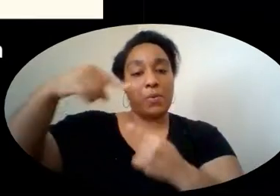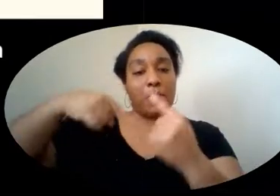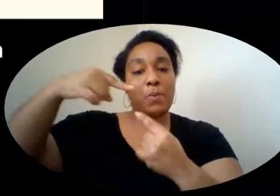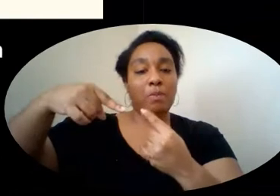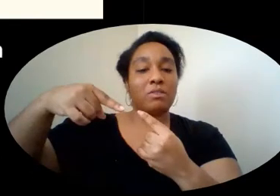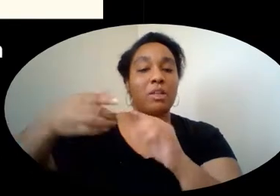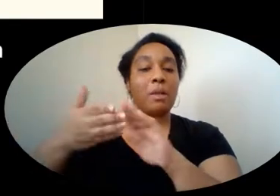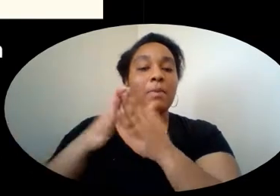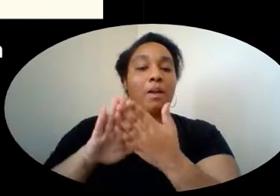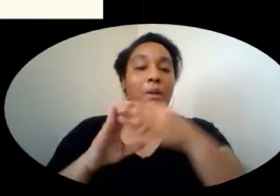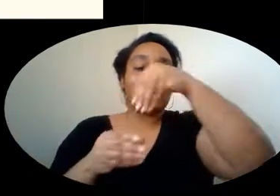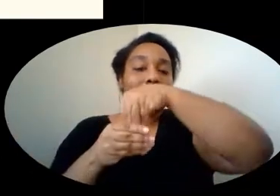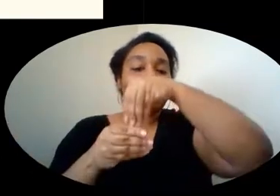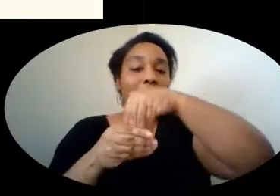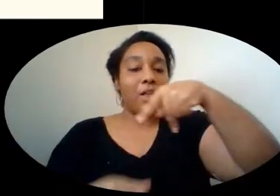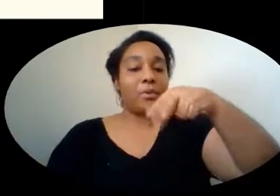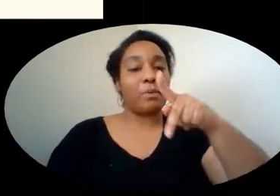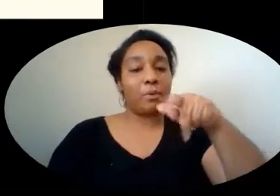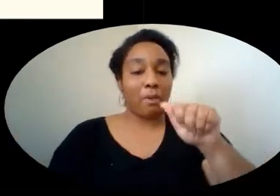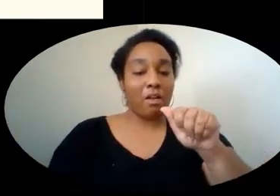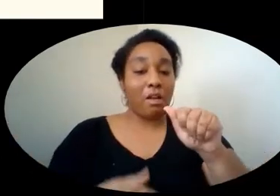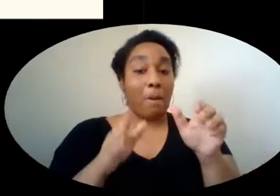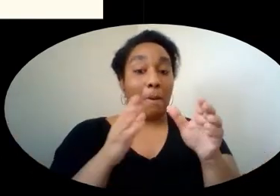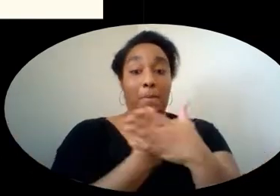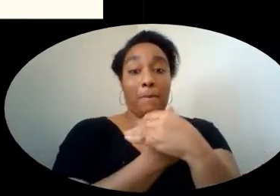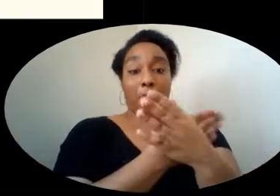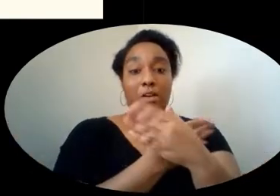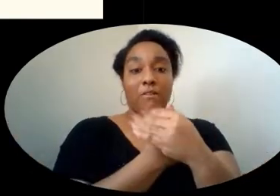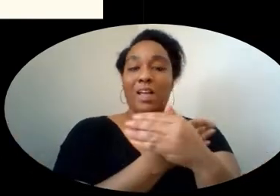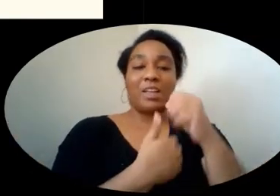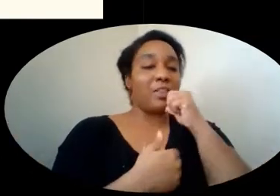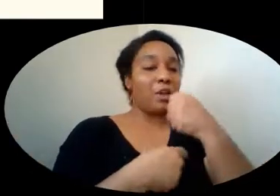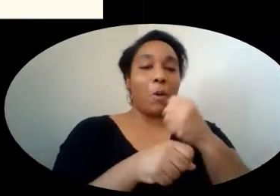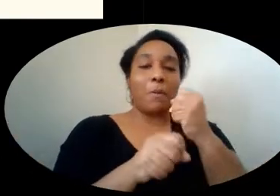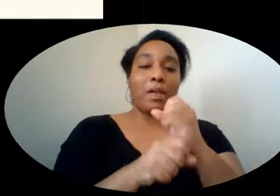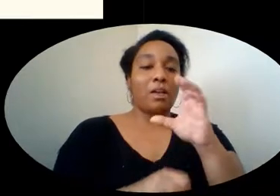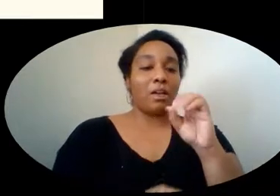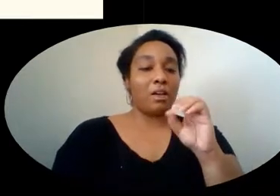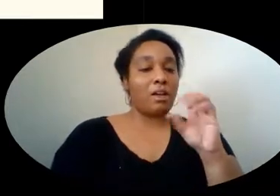into a pupa inside, but butterfly caterpillars do not make cocoons.